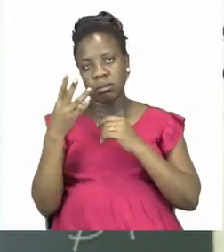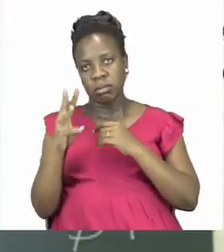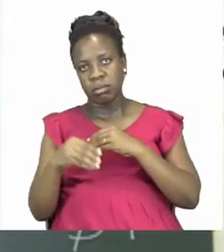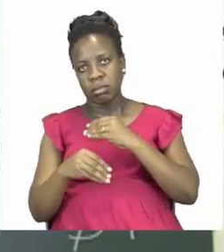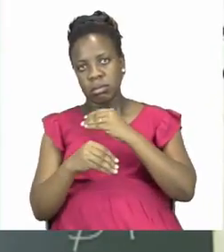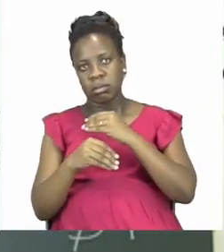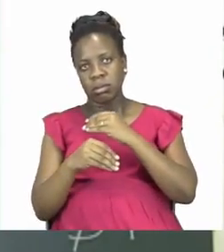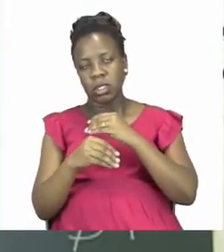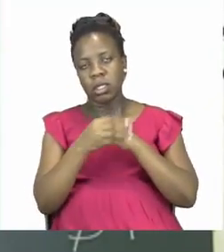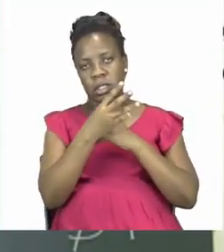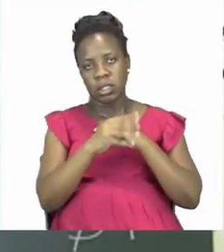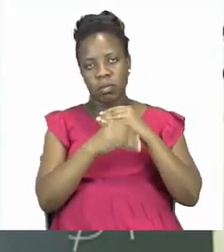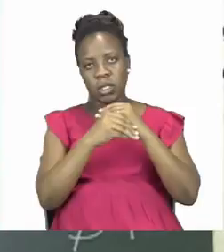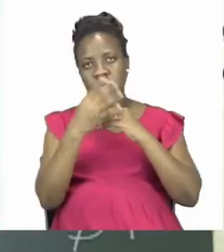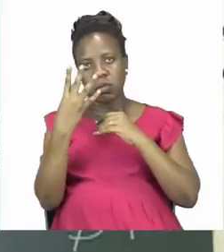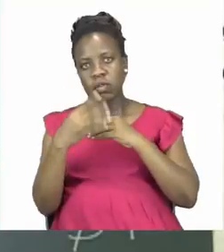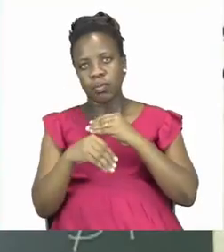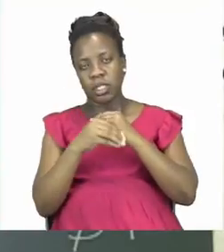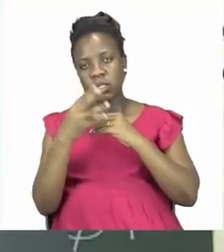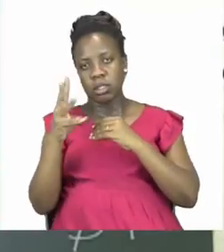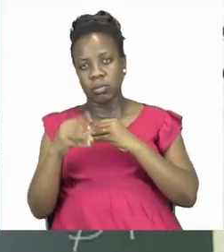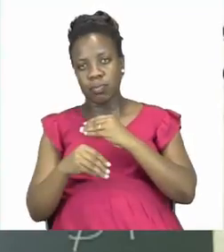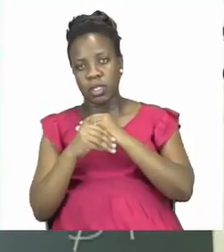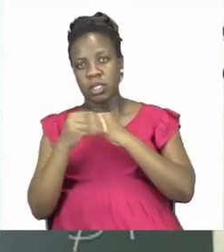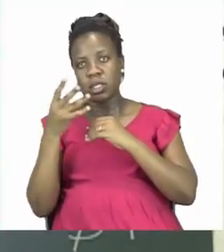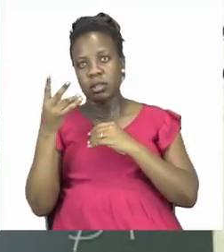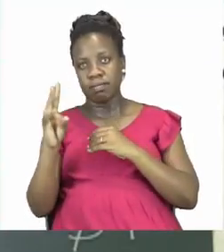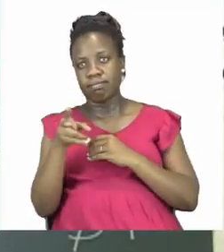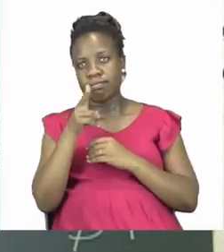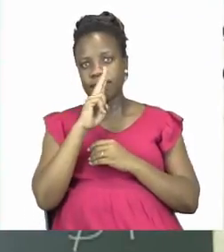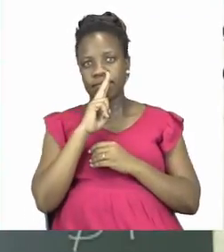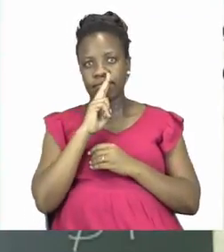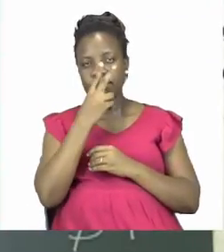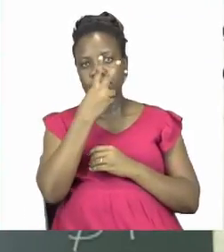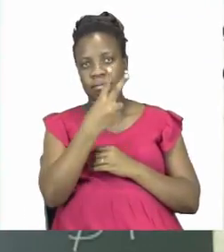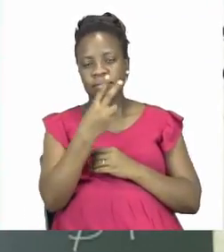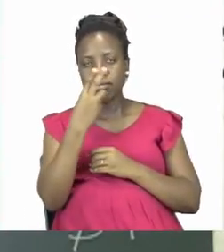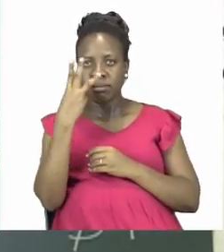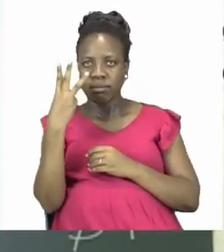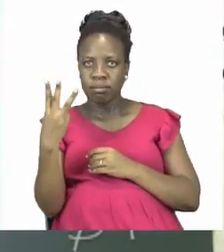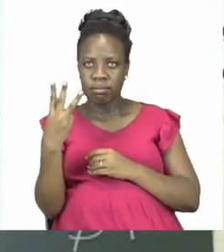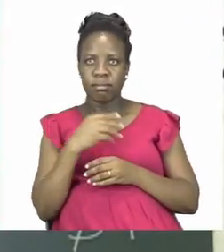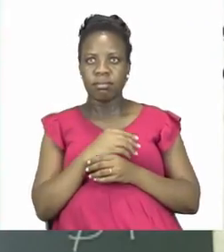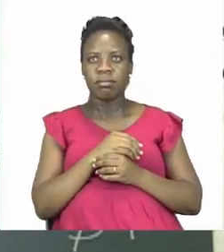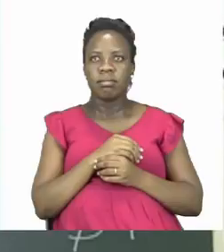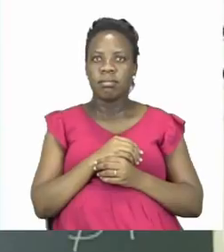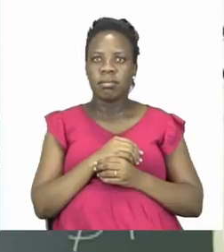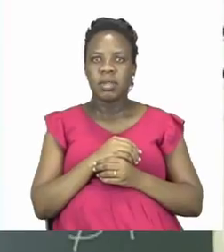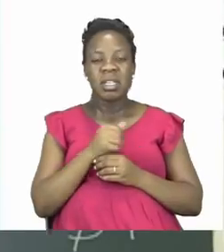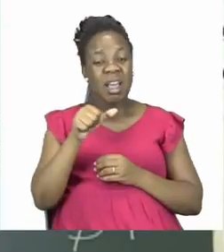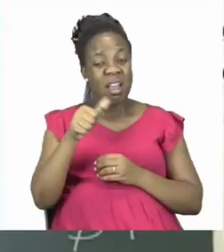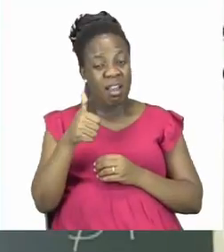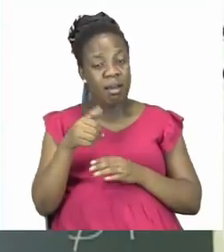Now everyone all the other blocks you have to go ahead and do exactly the same way.